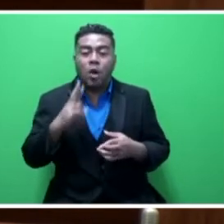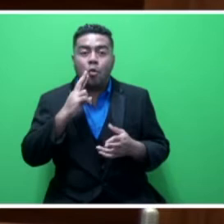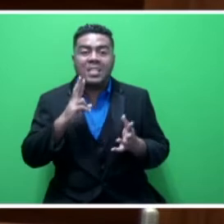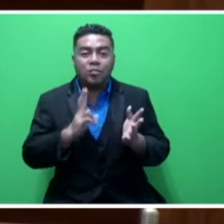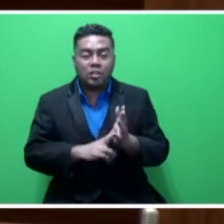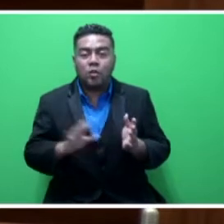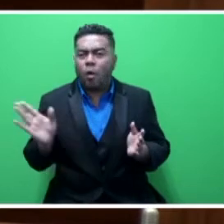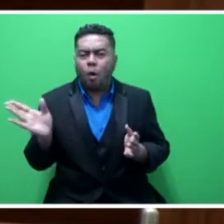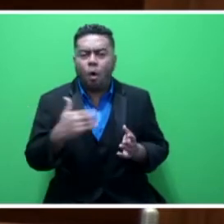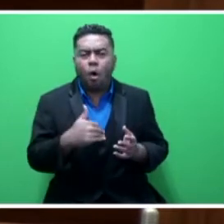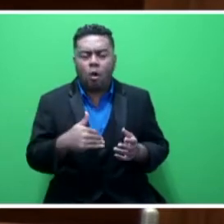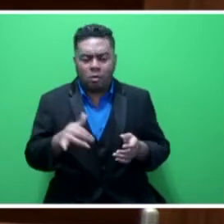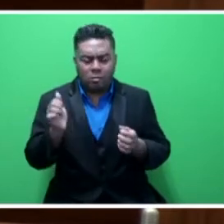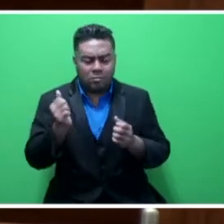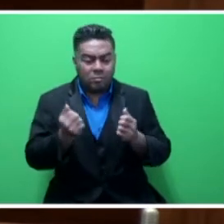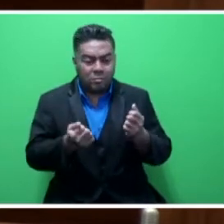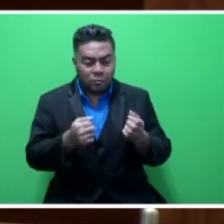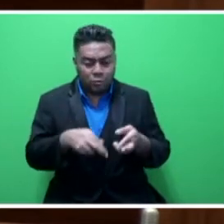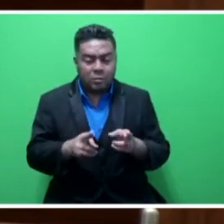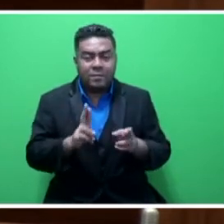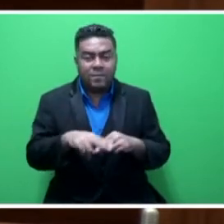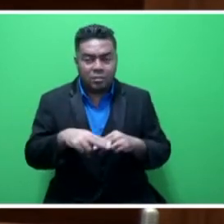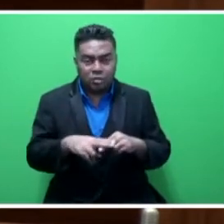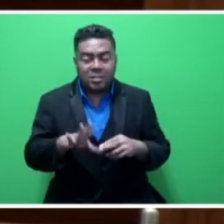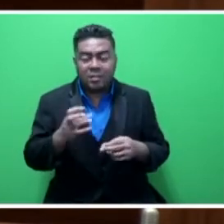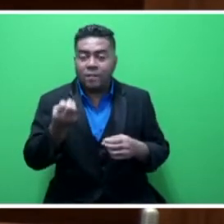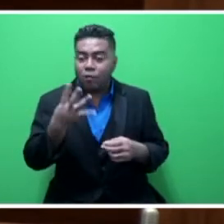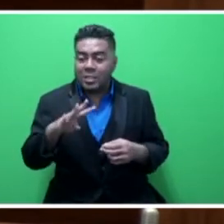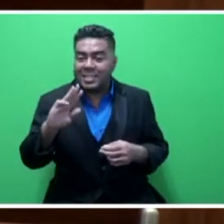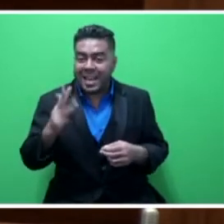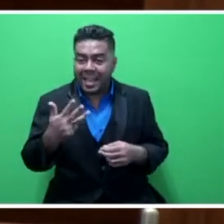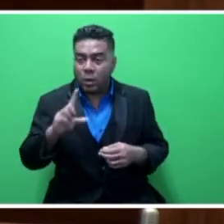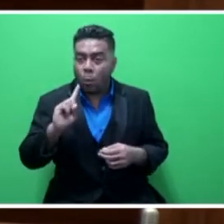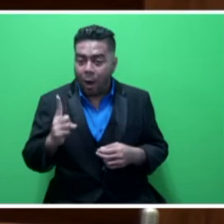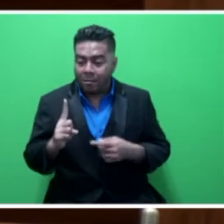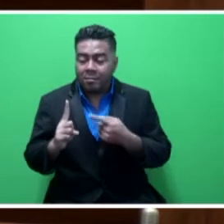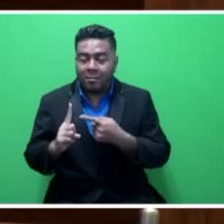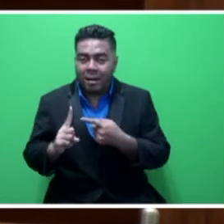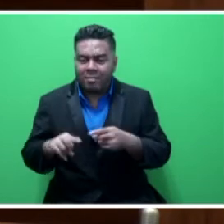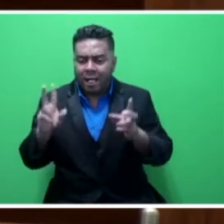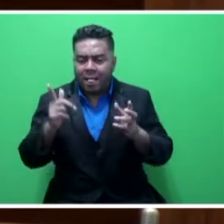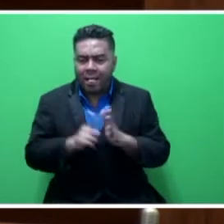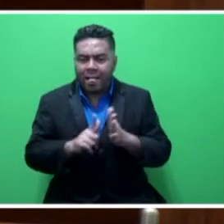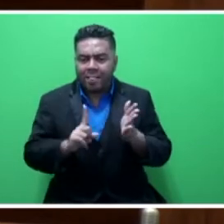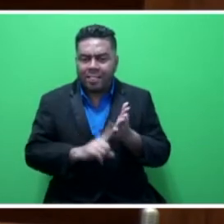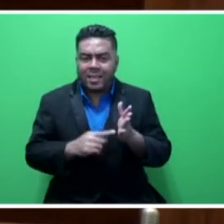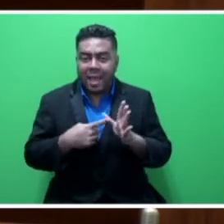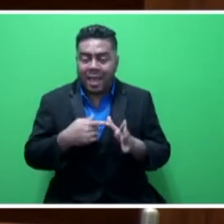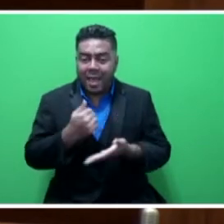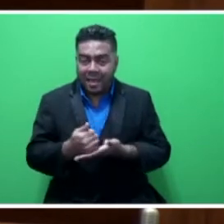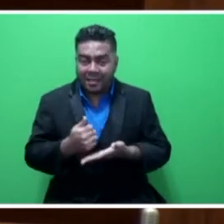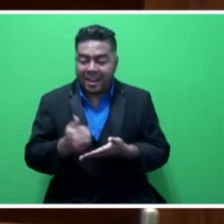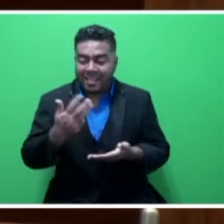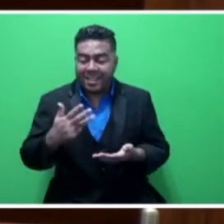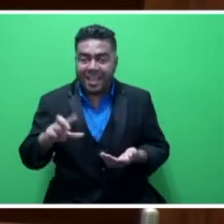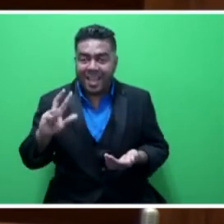of all motor vehicles in Piji, and Section 49.1 of the Land Transport Act 1998 states that